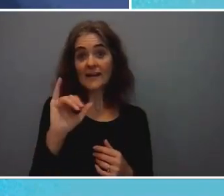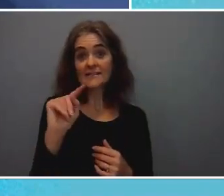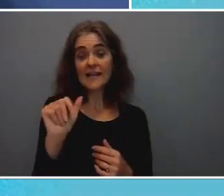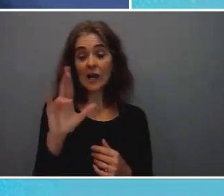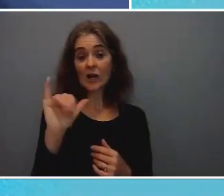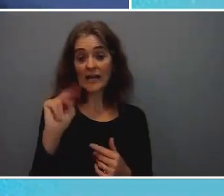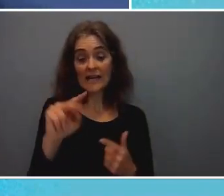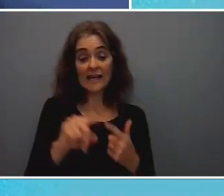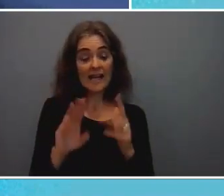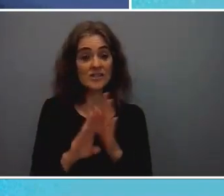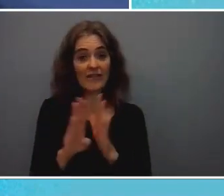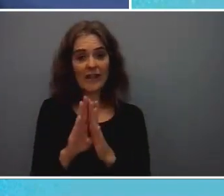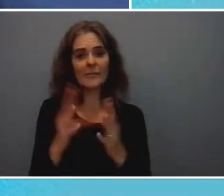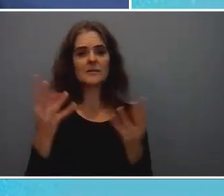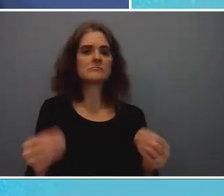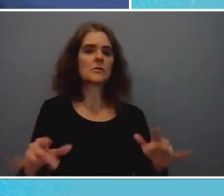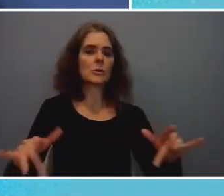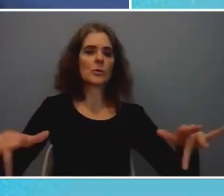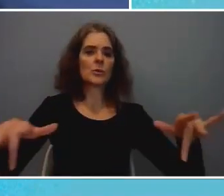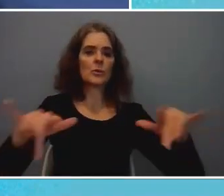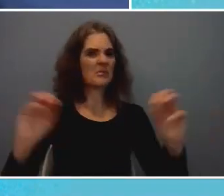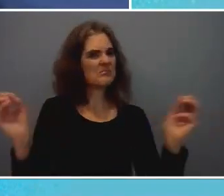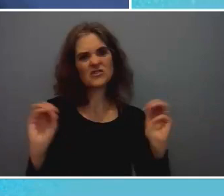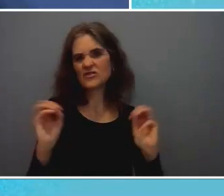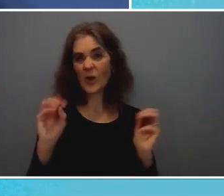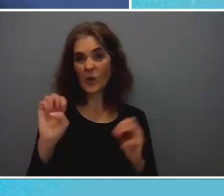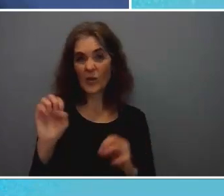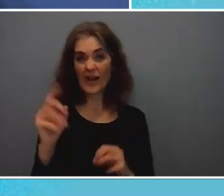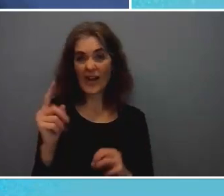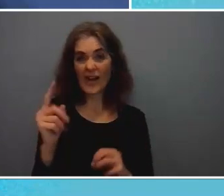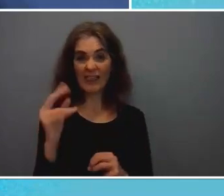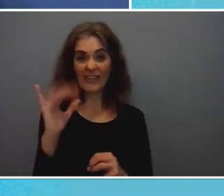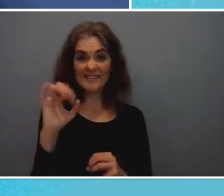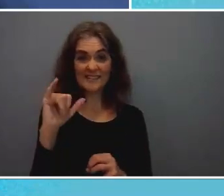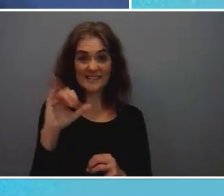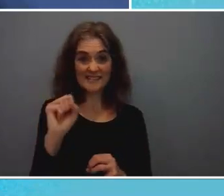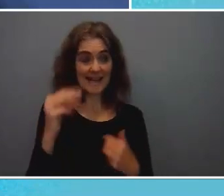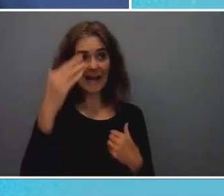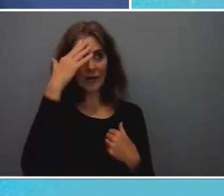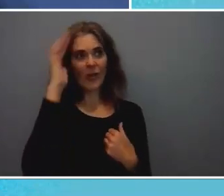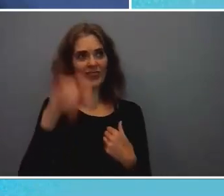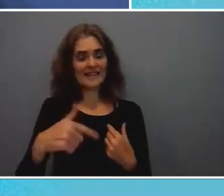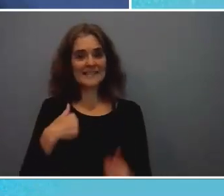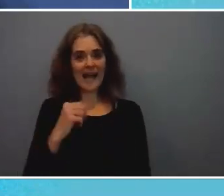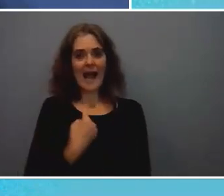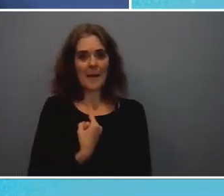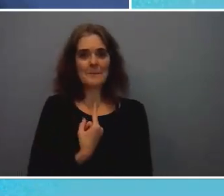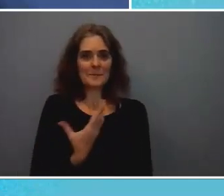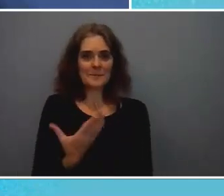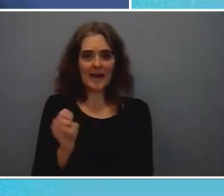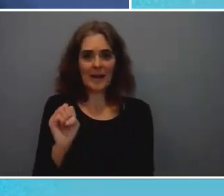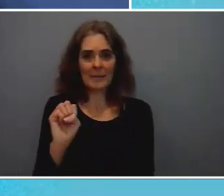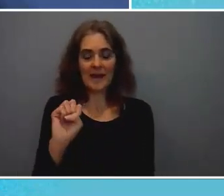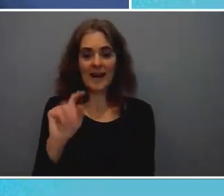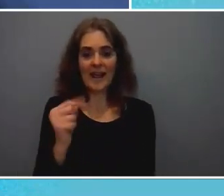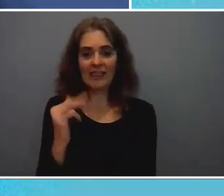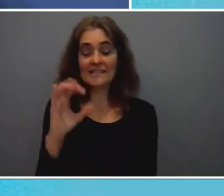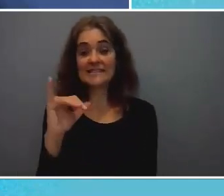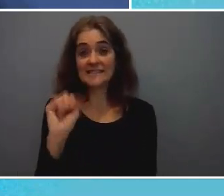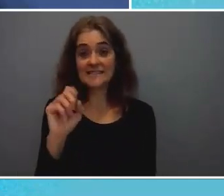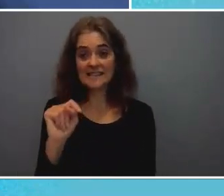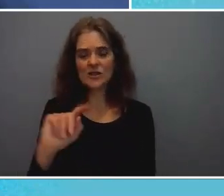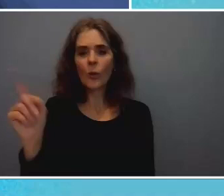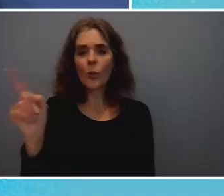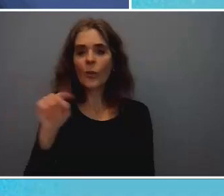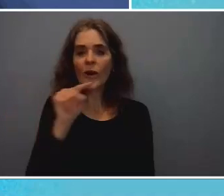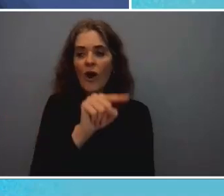there are not ethicists working i know this i'm an ethicist are not ethicists working in this space right now is this a